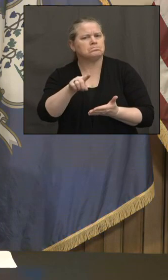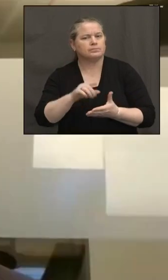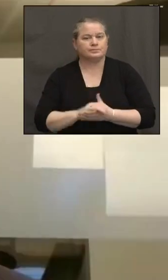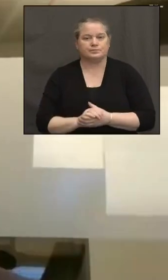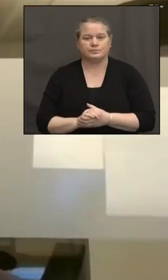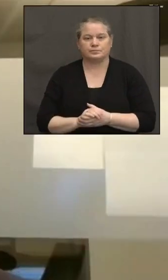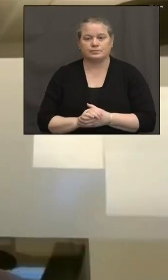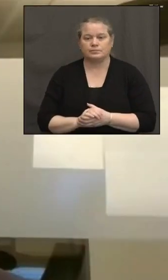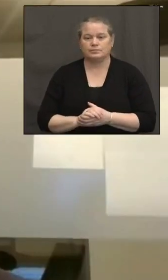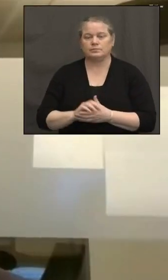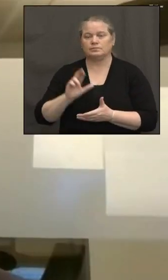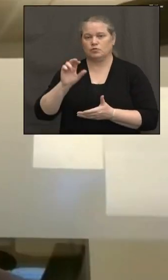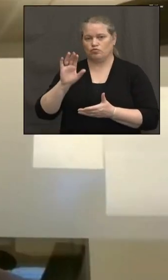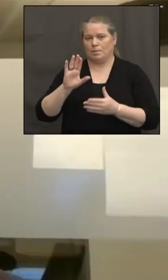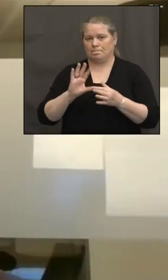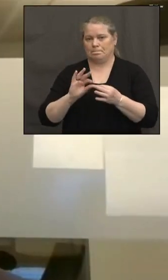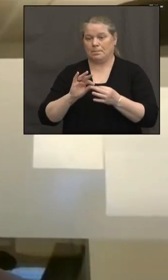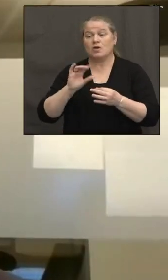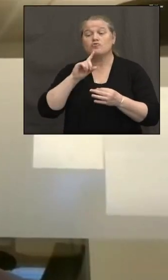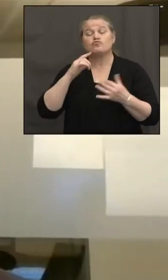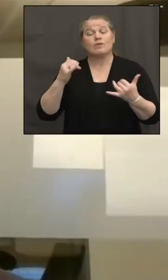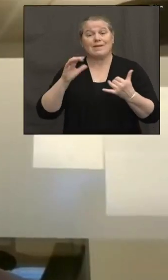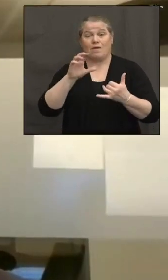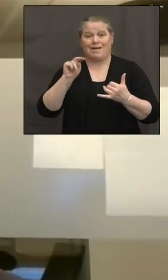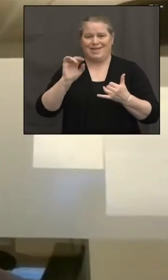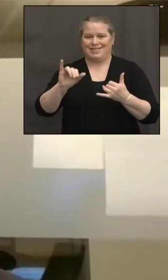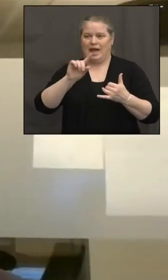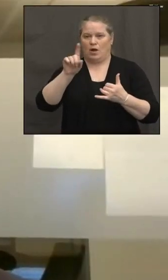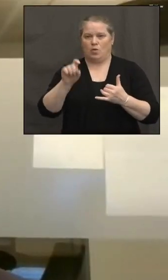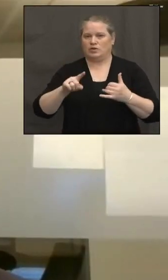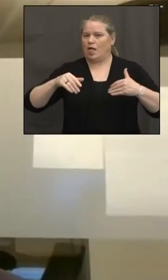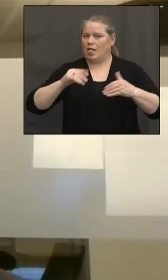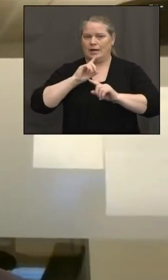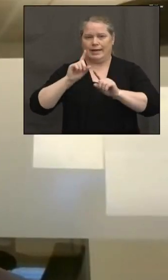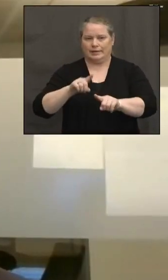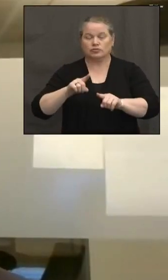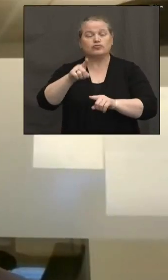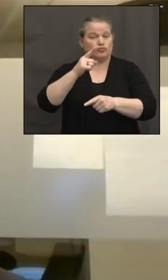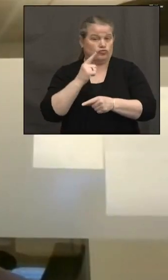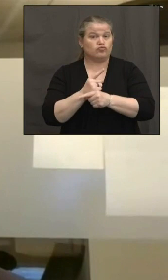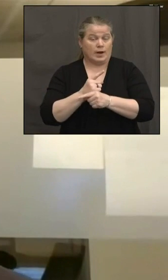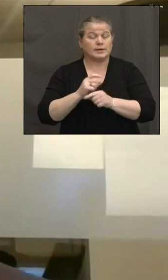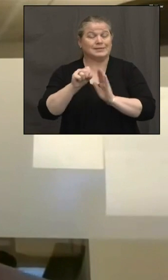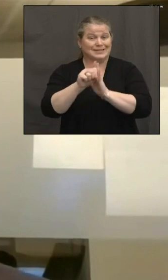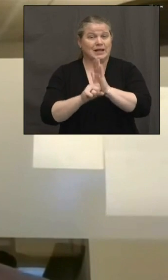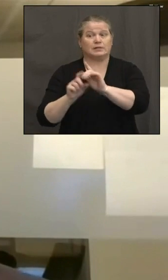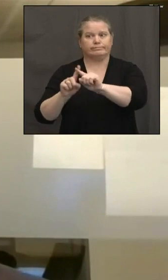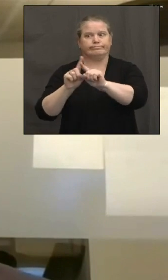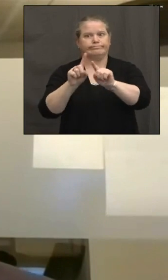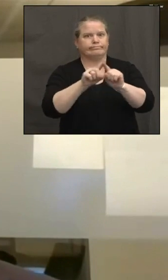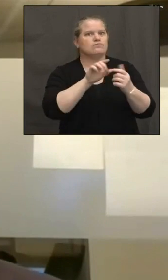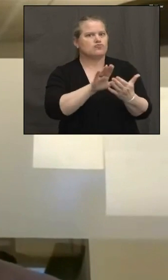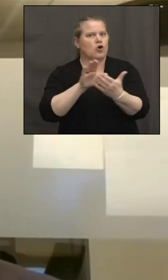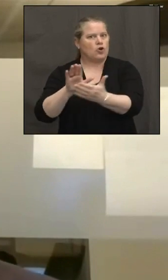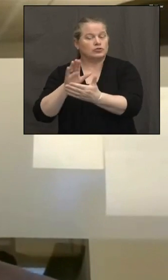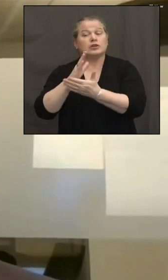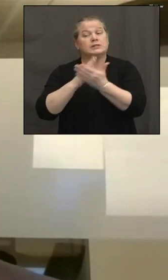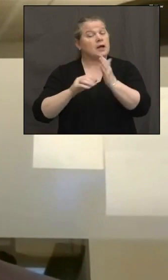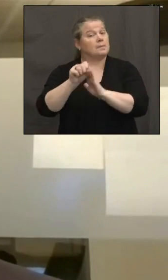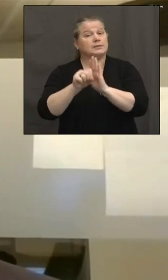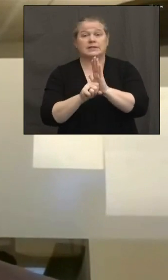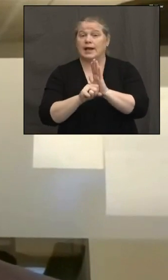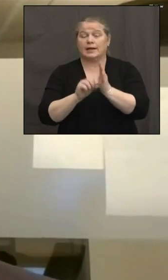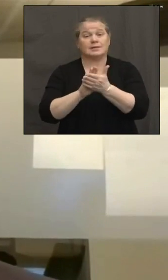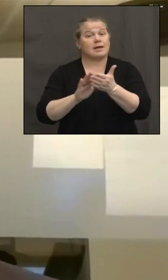That's an open question right now in Connecticut. As you mentioned, different states have taken different approaches. Some states do not allow